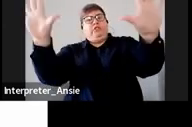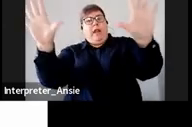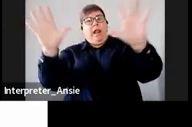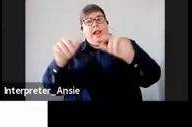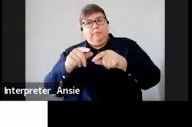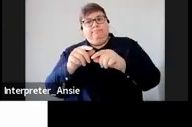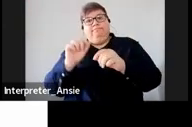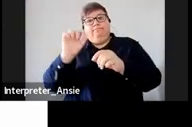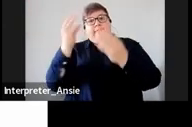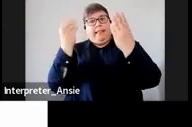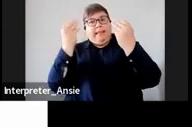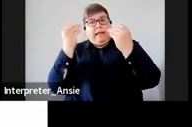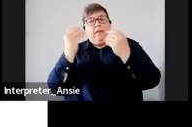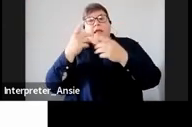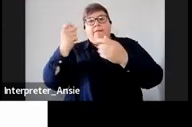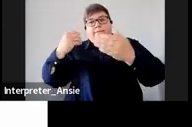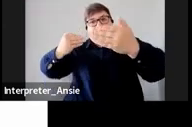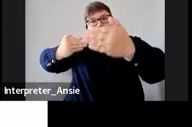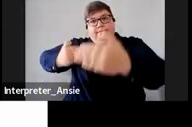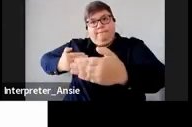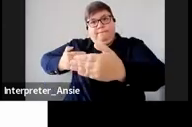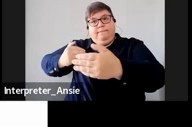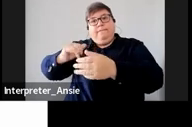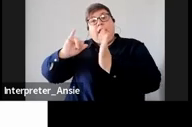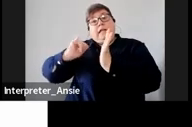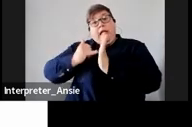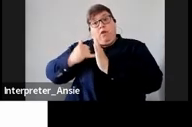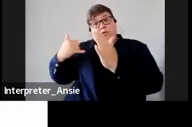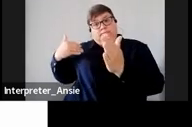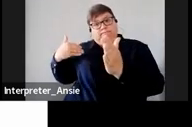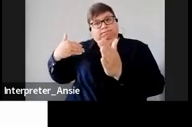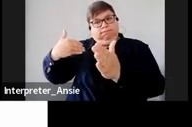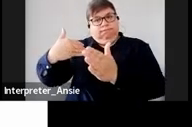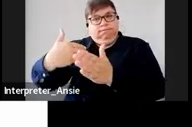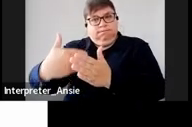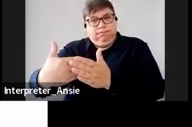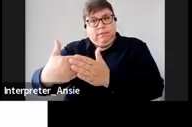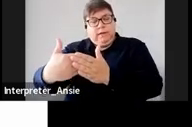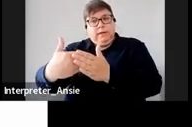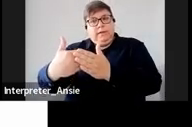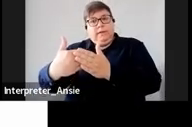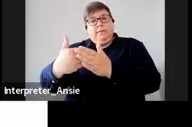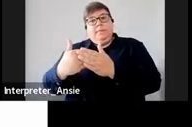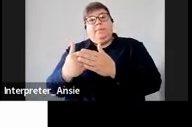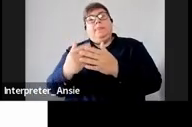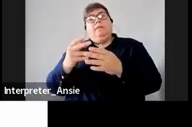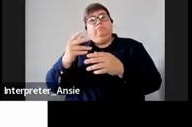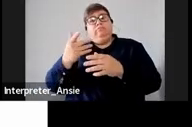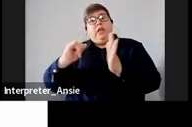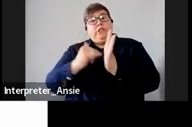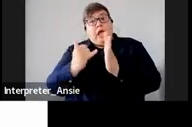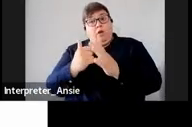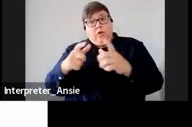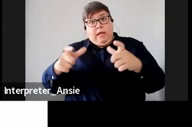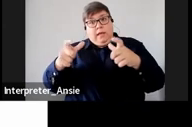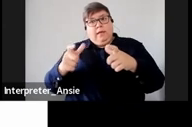have a period ending in January to say that okay you also have a case till January taking into account of the 30th